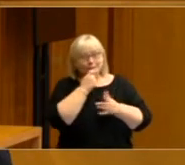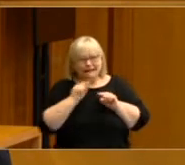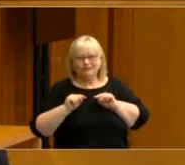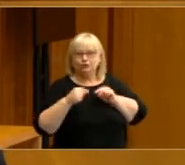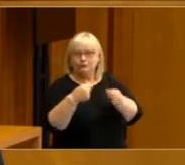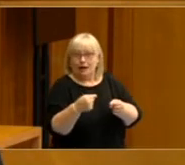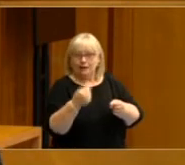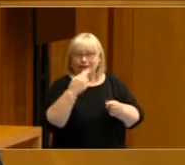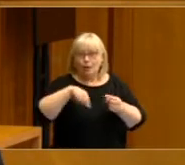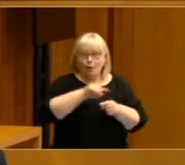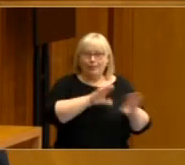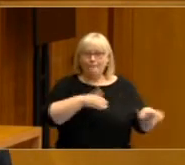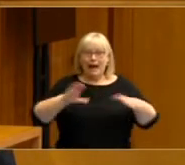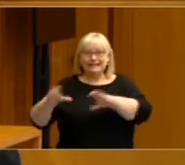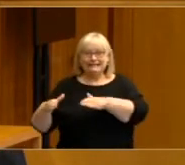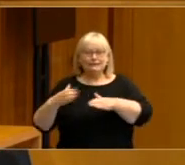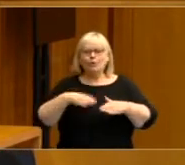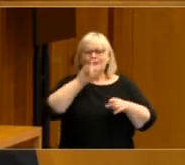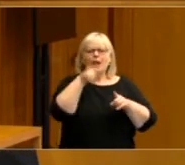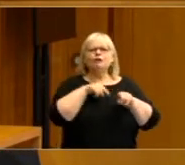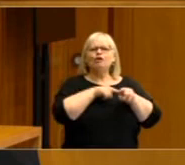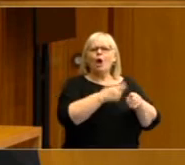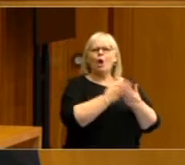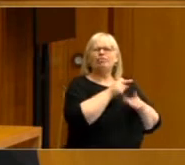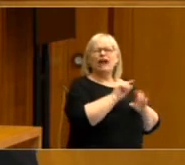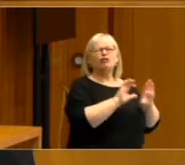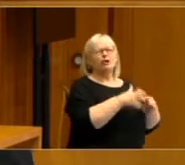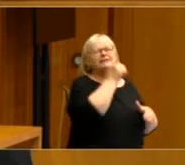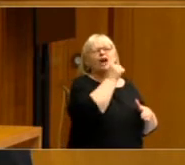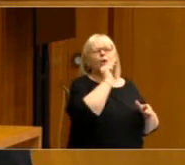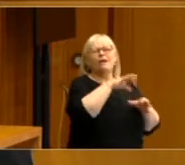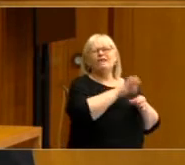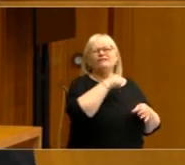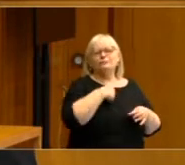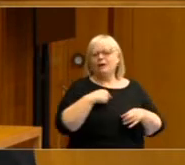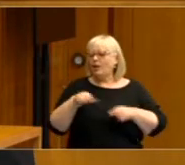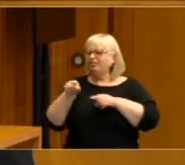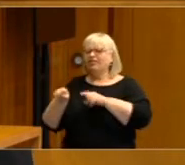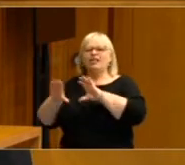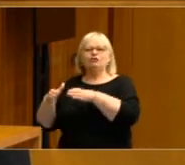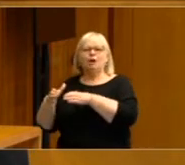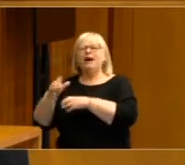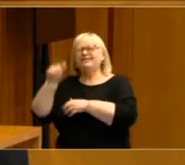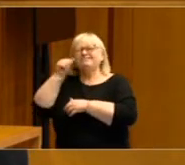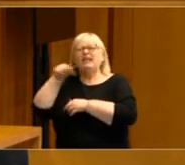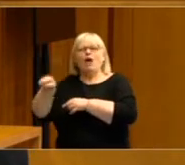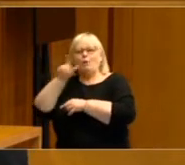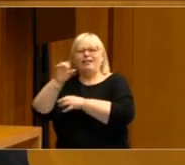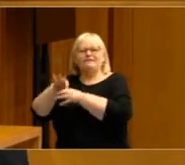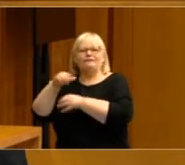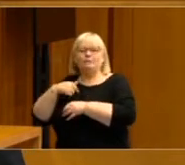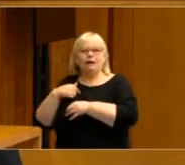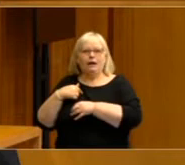who can no longer rely on particular groups of voters for their support, and increases the importance